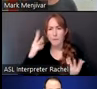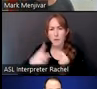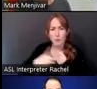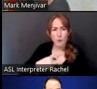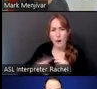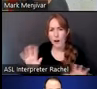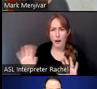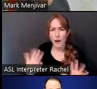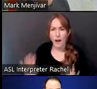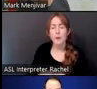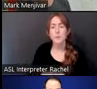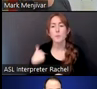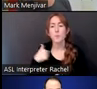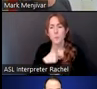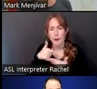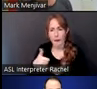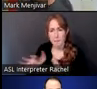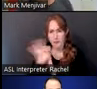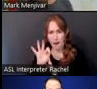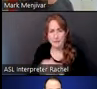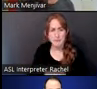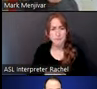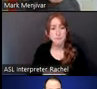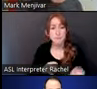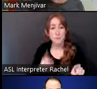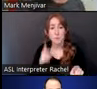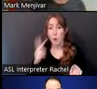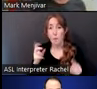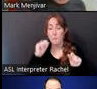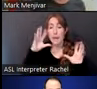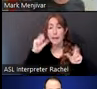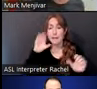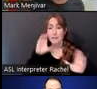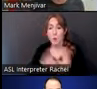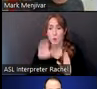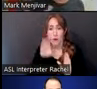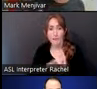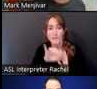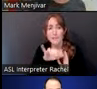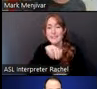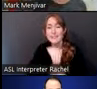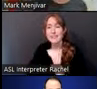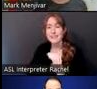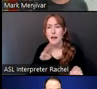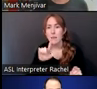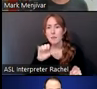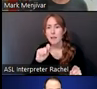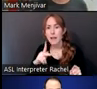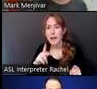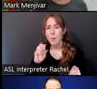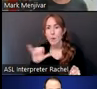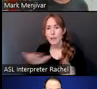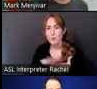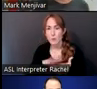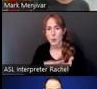photographs that were there that people had already put up. This is the inside of the Blackwell School. So there was already some incredible things